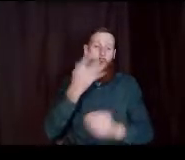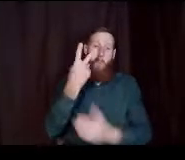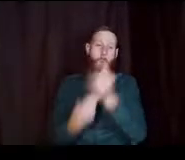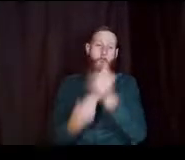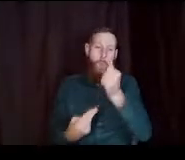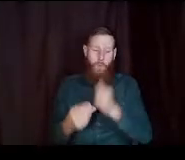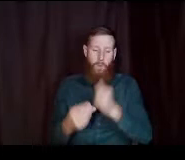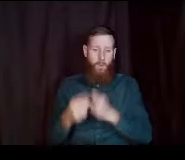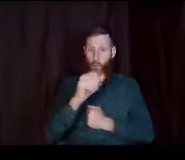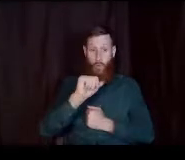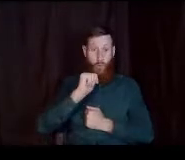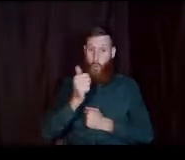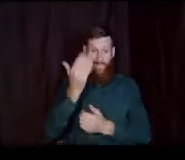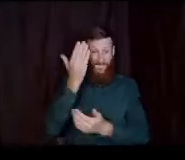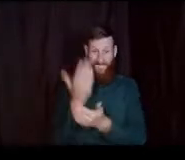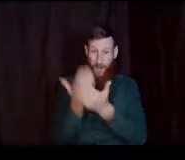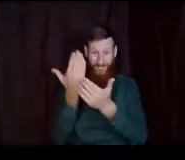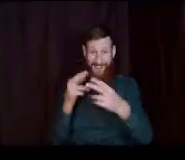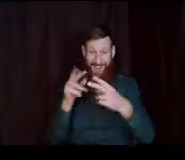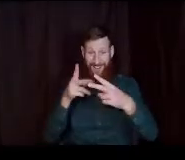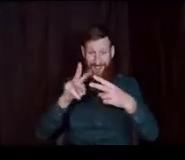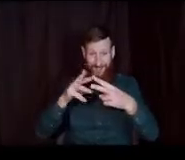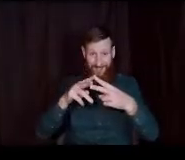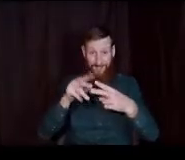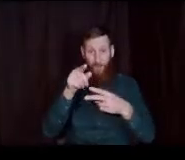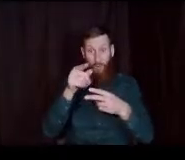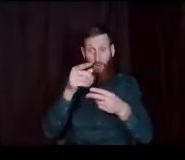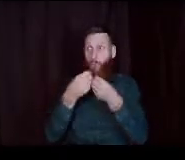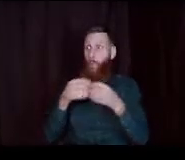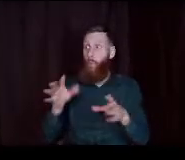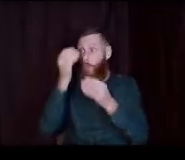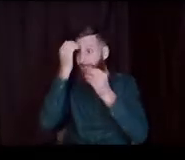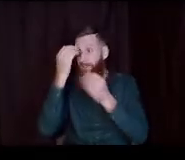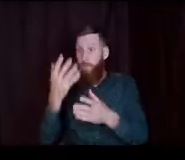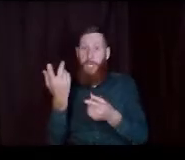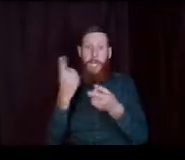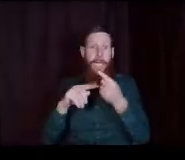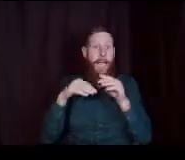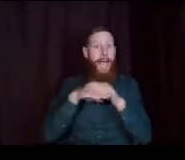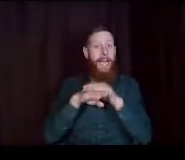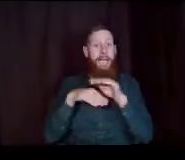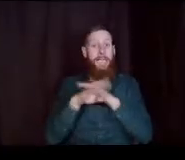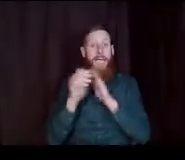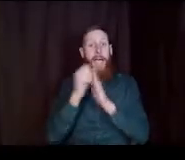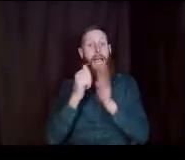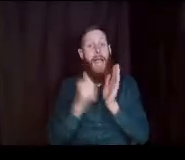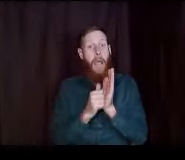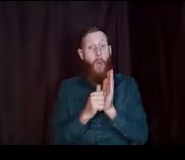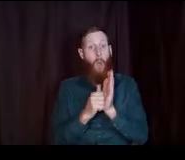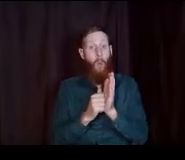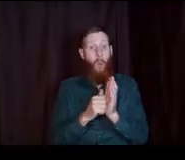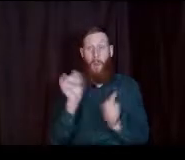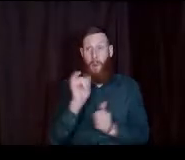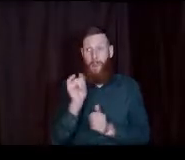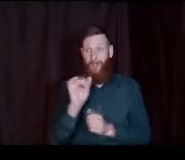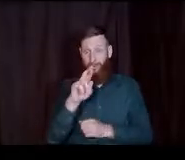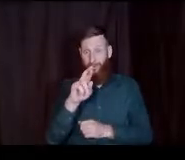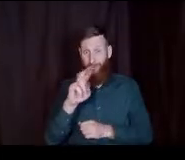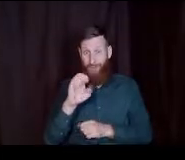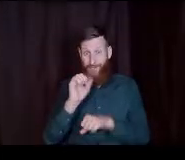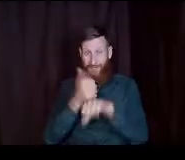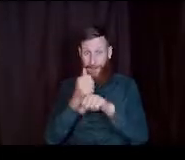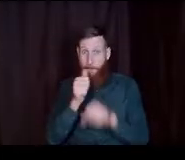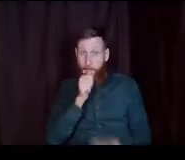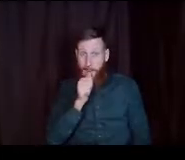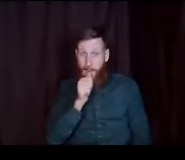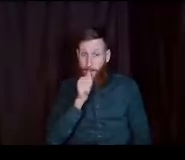you don't verify one of those and you lose your information and can't access your account like you need to reset your password if you